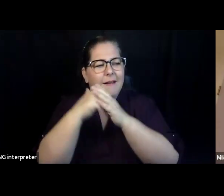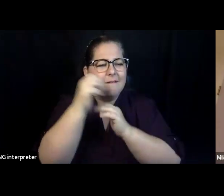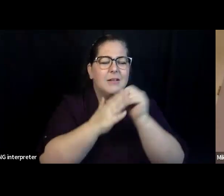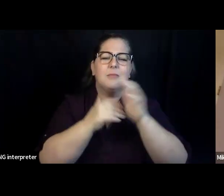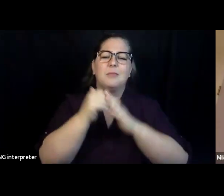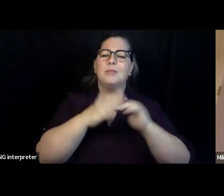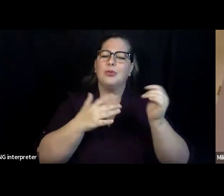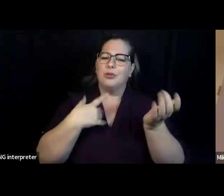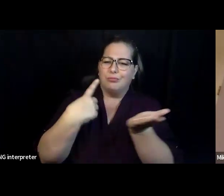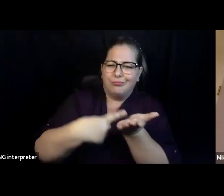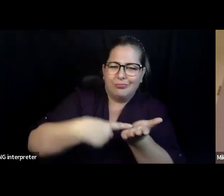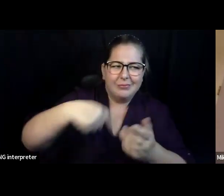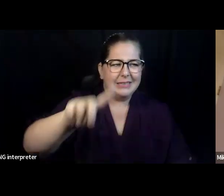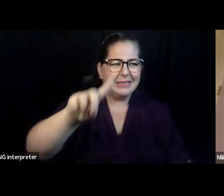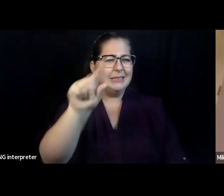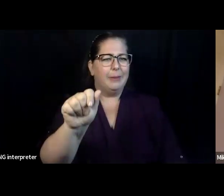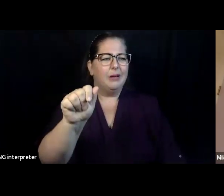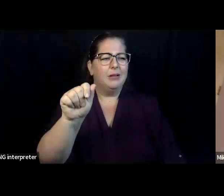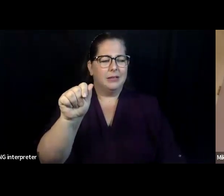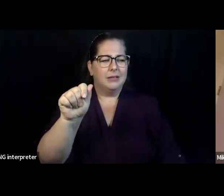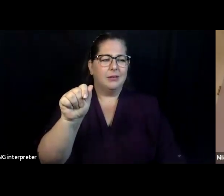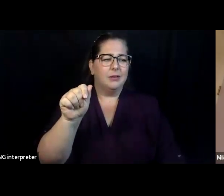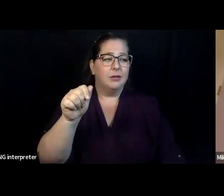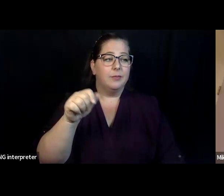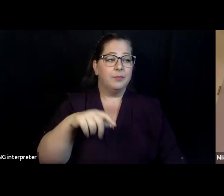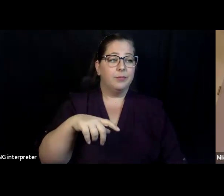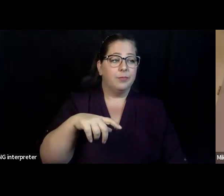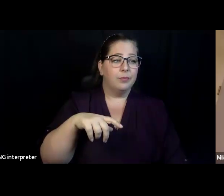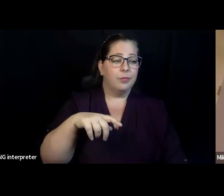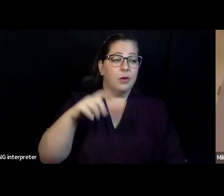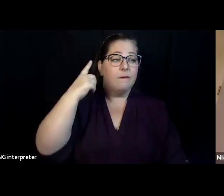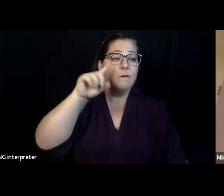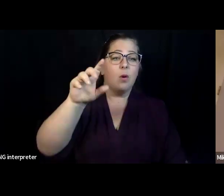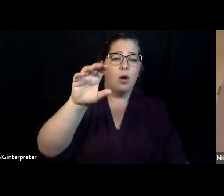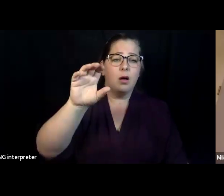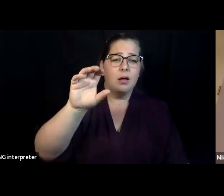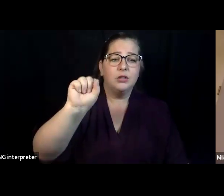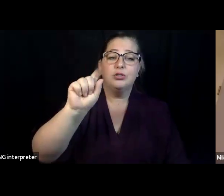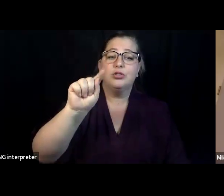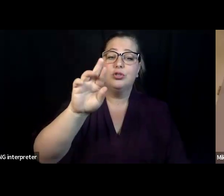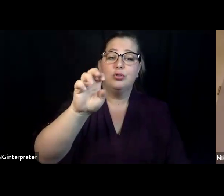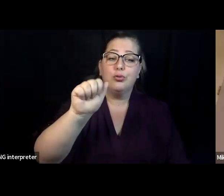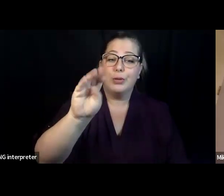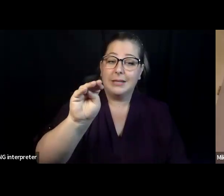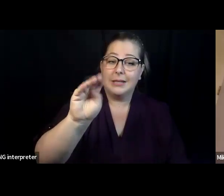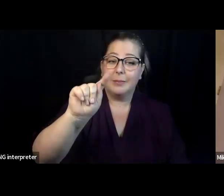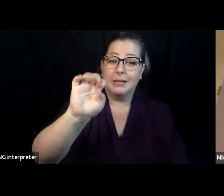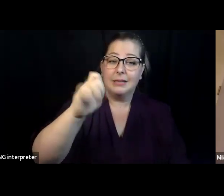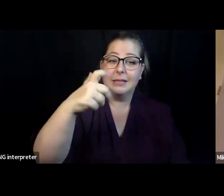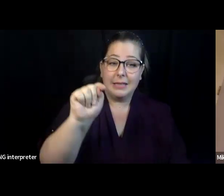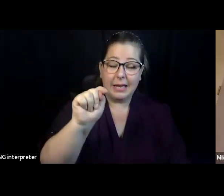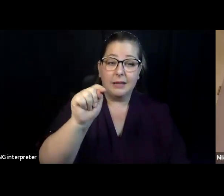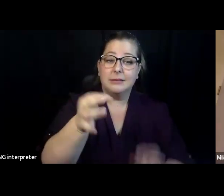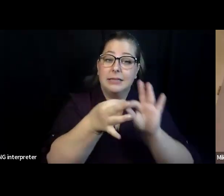For stream text captions, please visit the following URL. It's